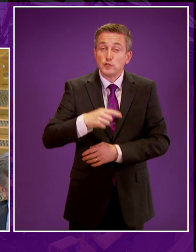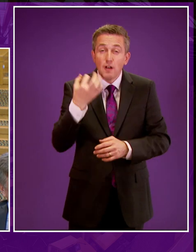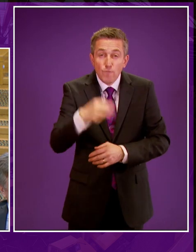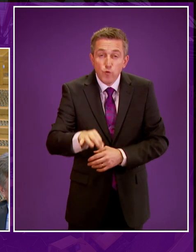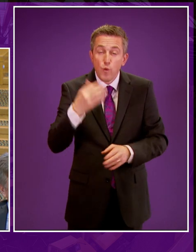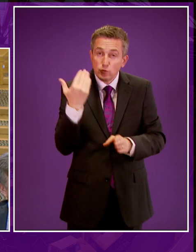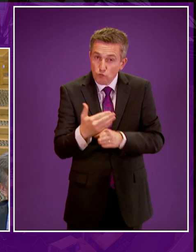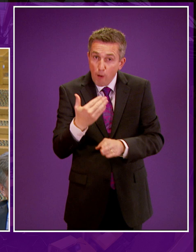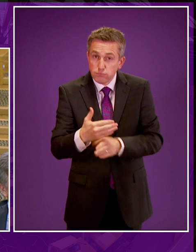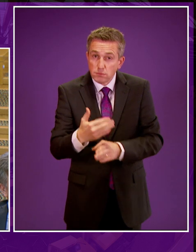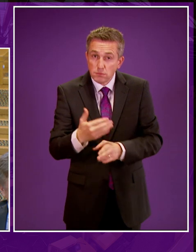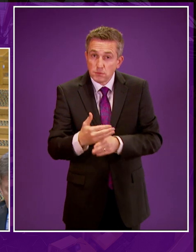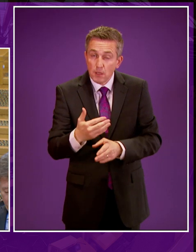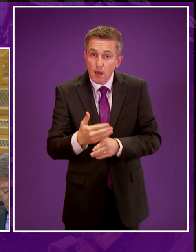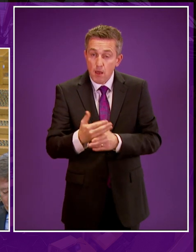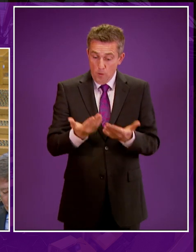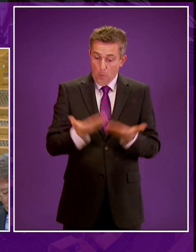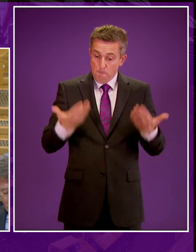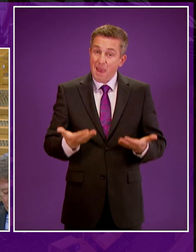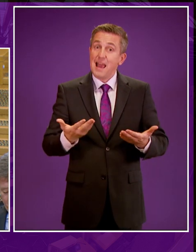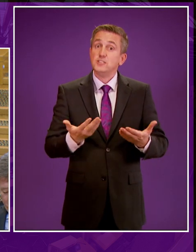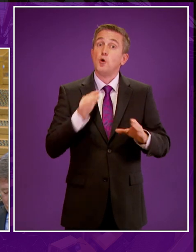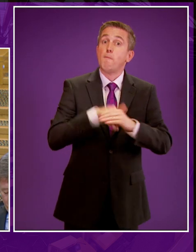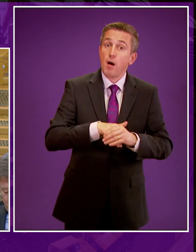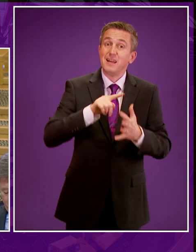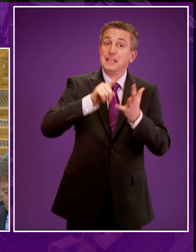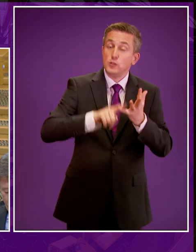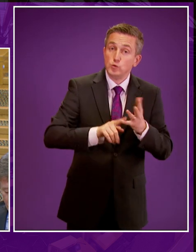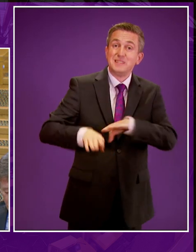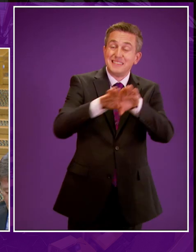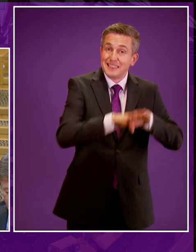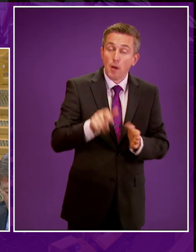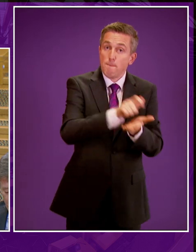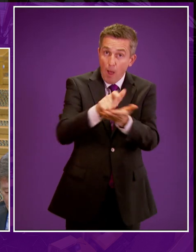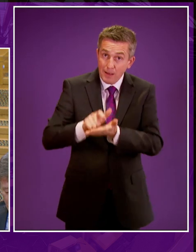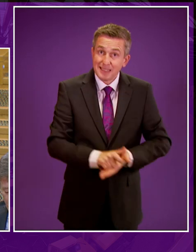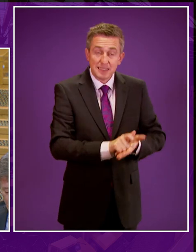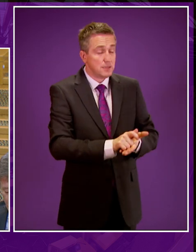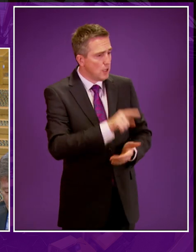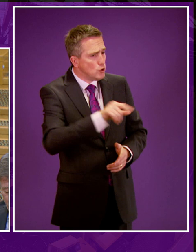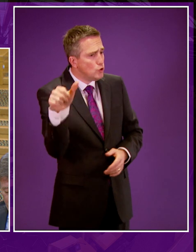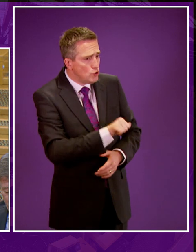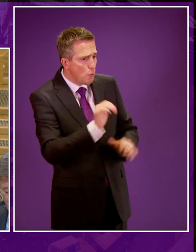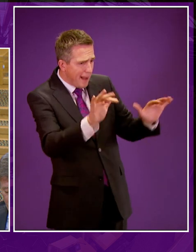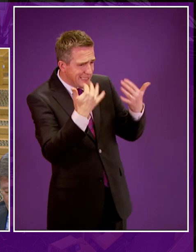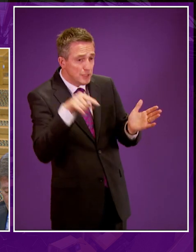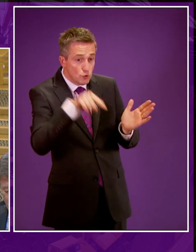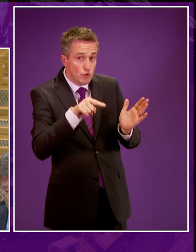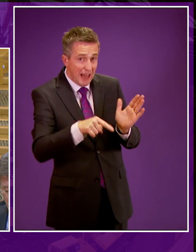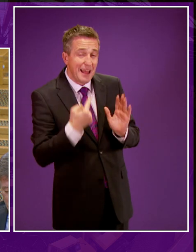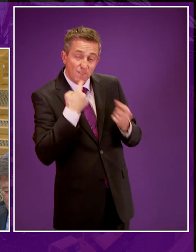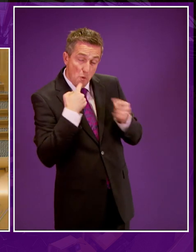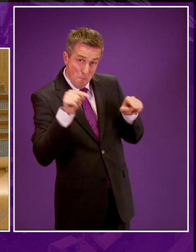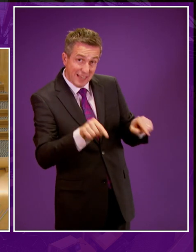,000 fewer jobs when compared to remaining members of the EU single market and customs union. Mr Fraser really should pay attention to that.